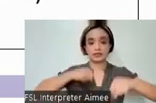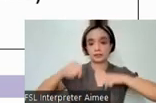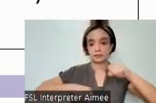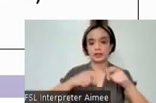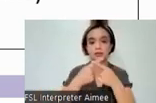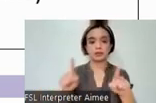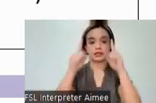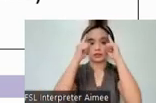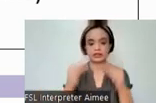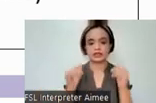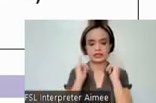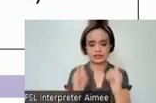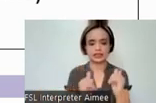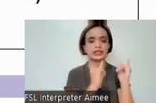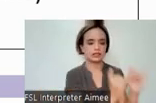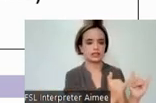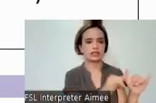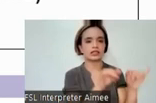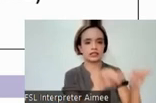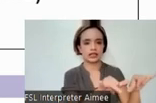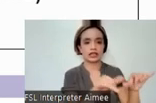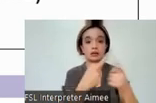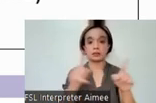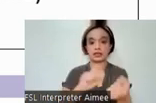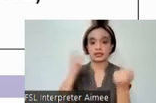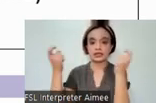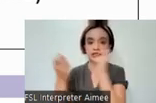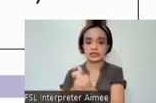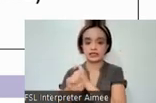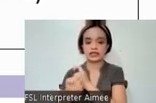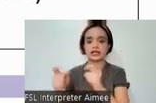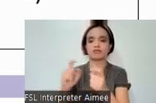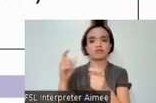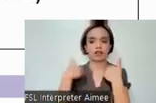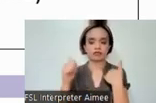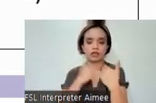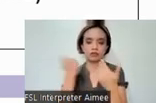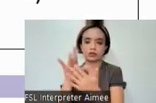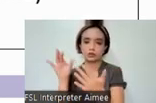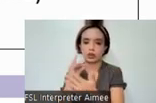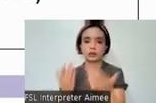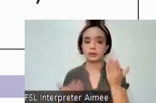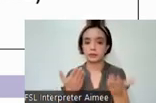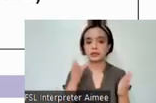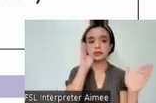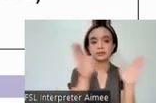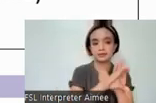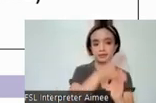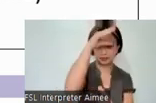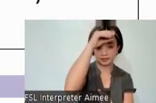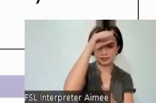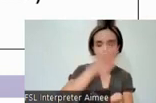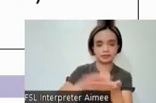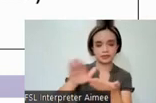decision is still to retain the item, but to revise it by replacing the other option. Perhaps with an image of a boy washing or